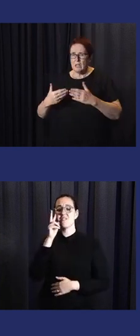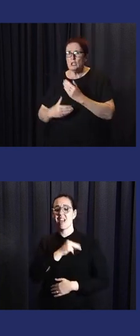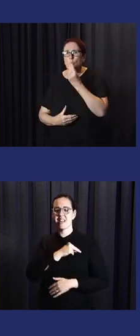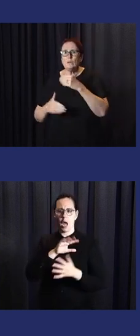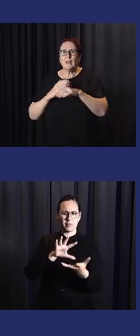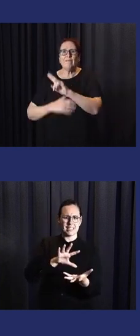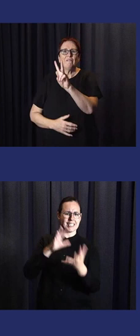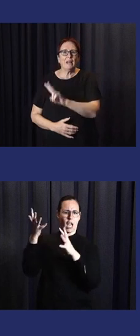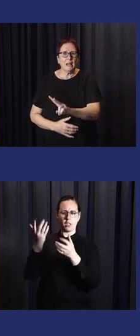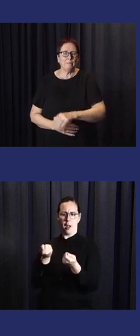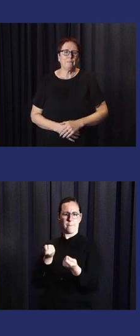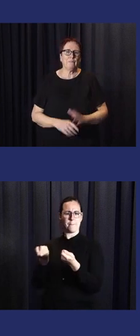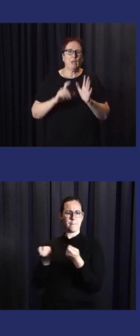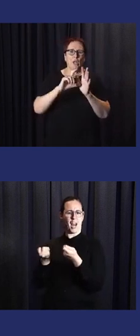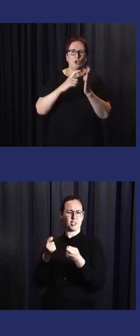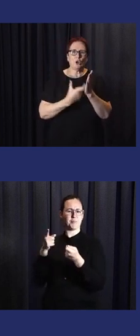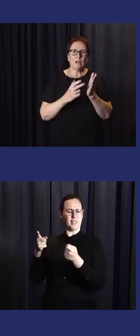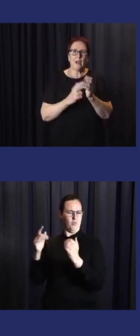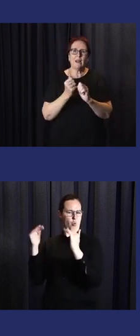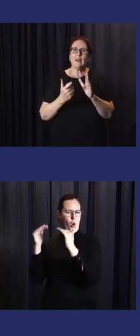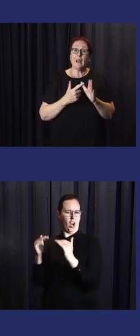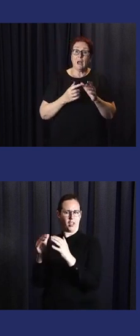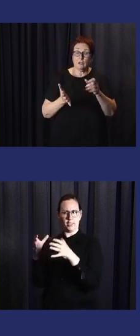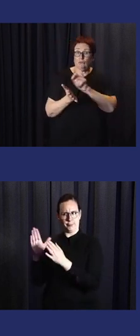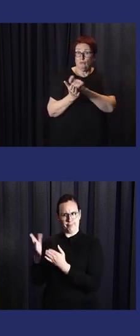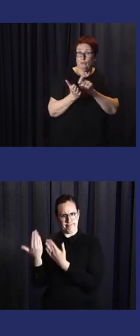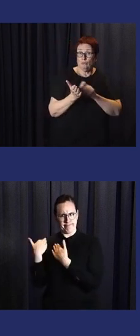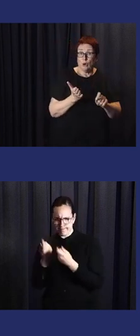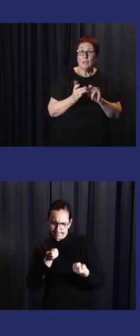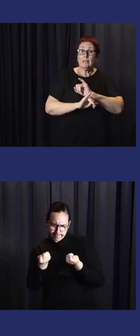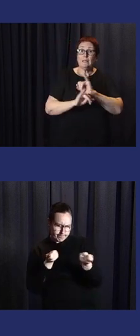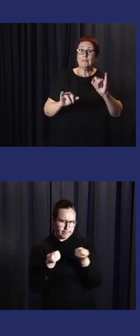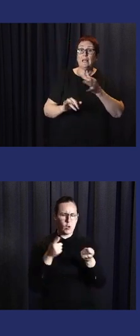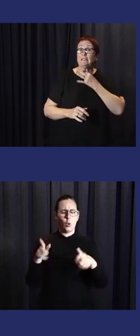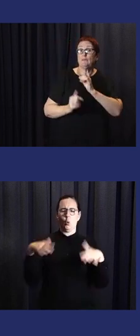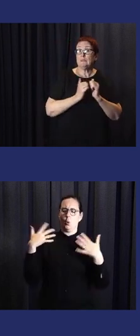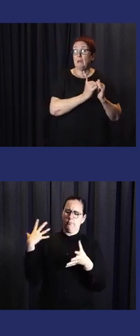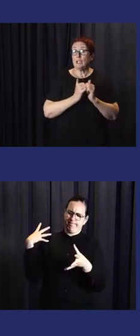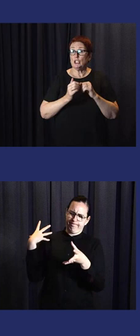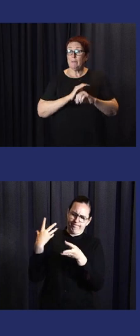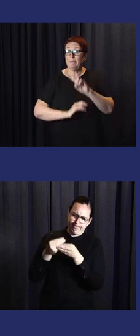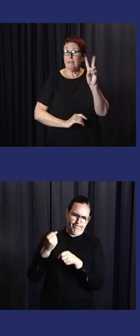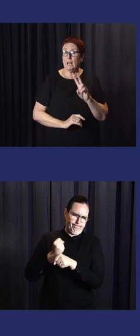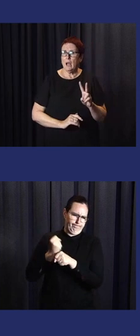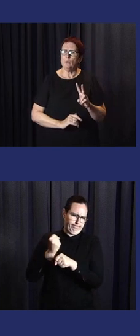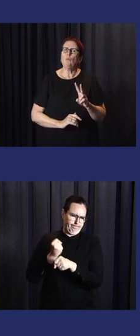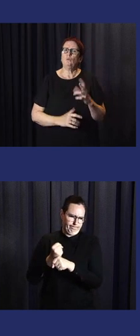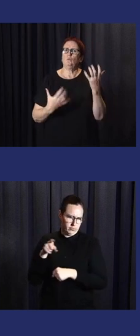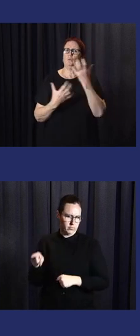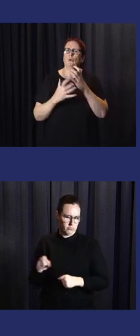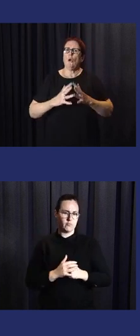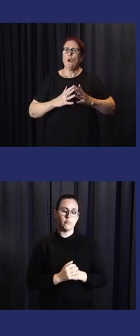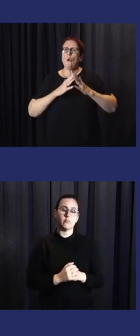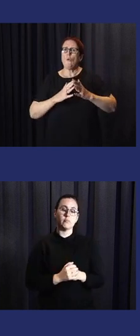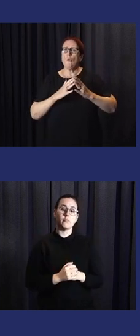and a deep knowledge of disaster risk reduction and water resources management in Vietnam. Dr. Na is the architect of